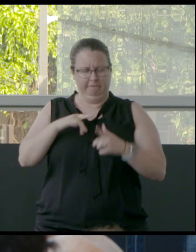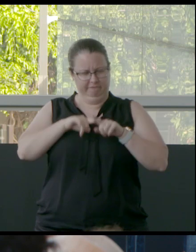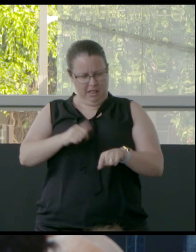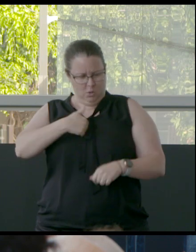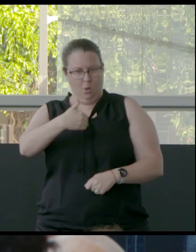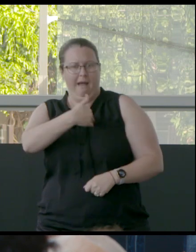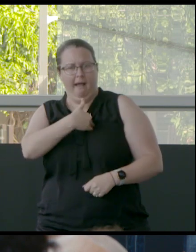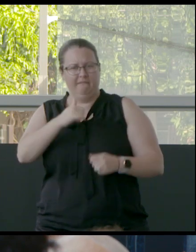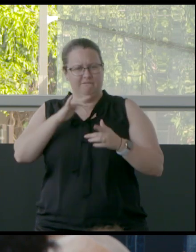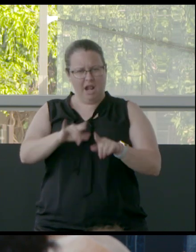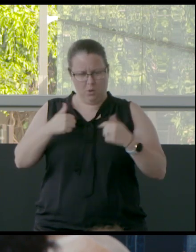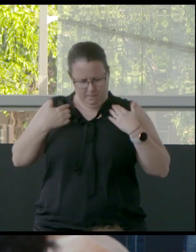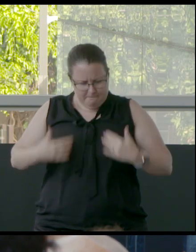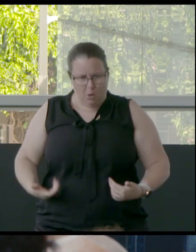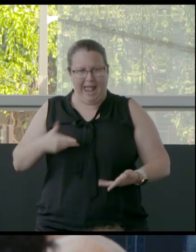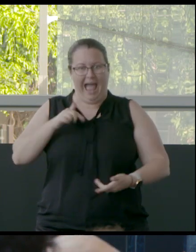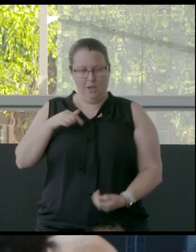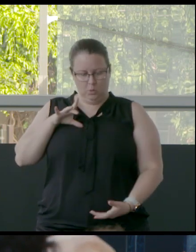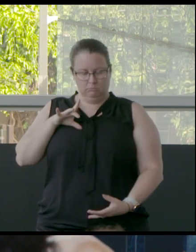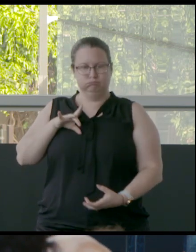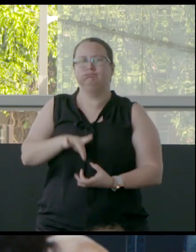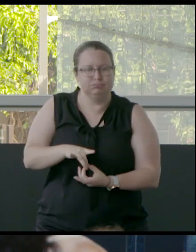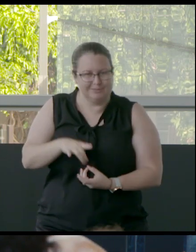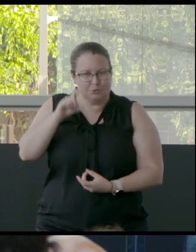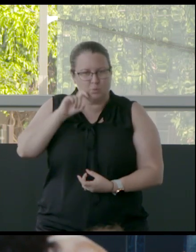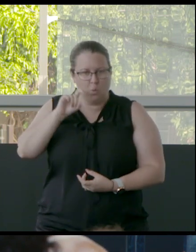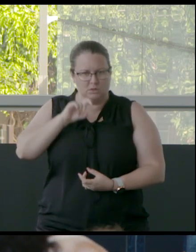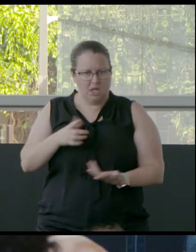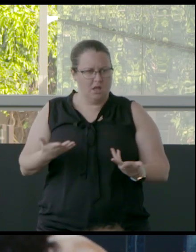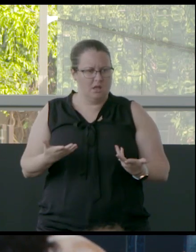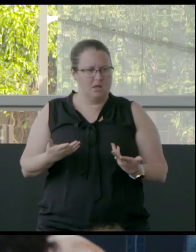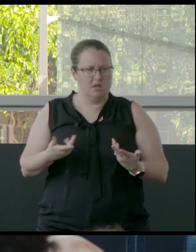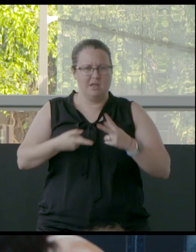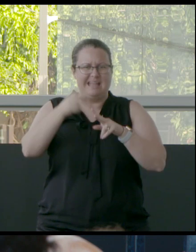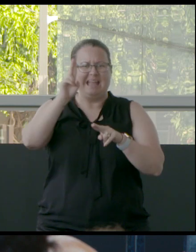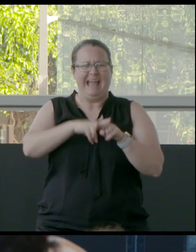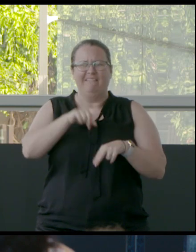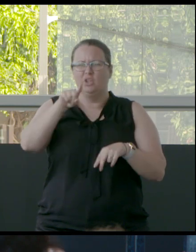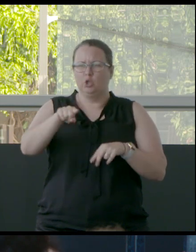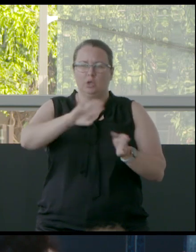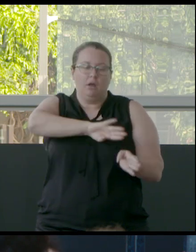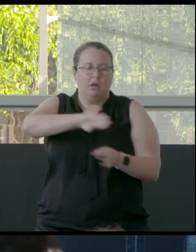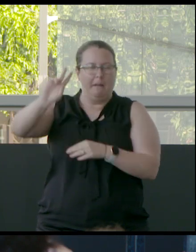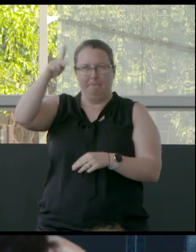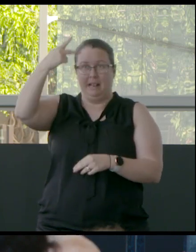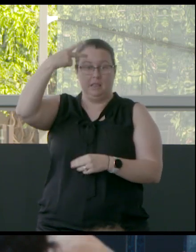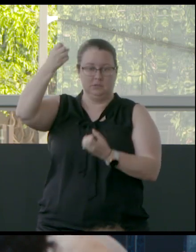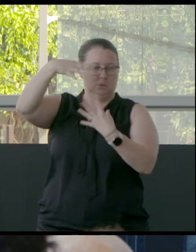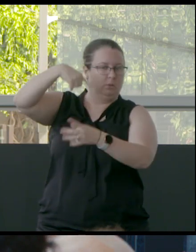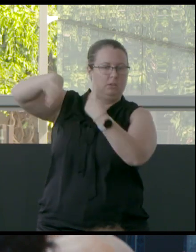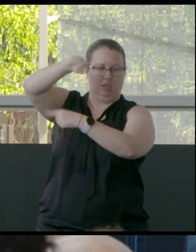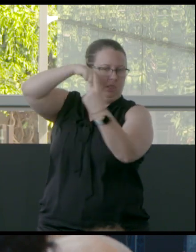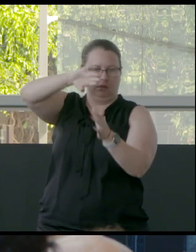and your body and how water is a conduit. So as long as you can sort of, like, take off the political sort of, you know,